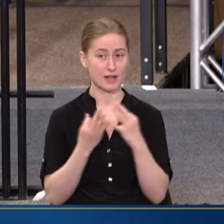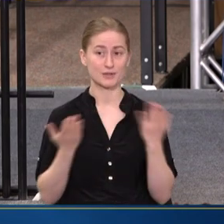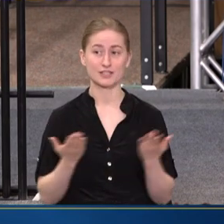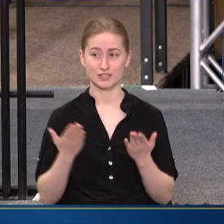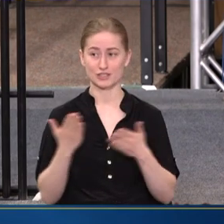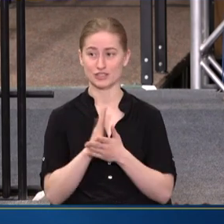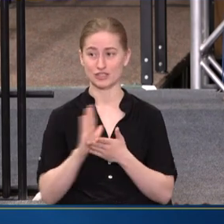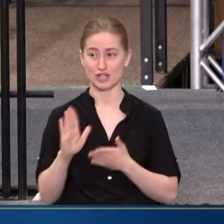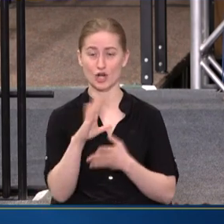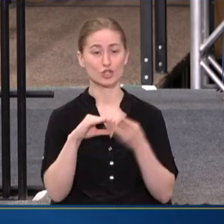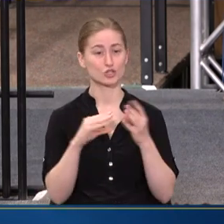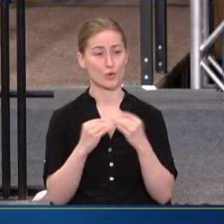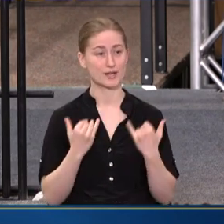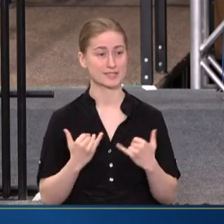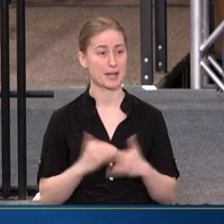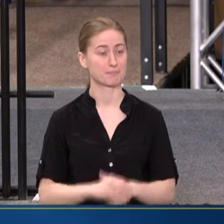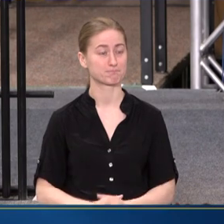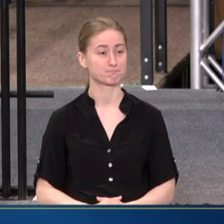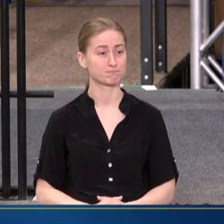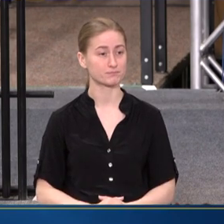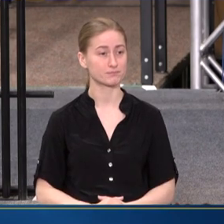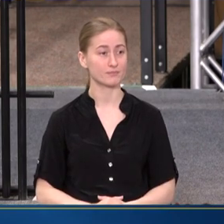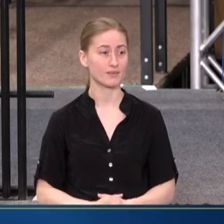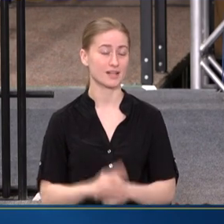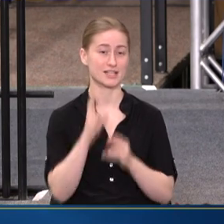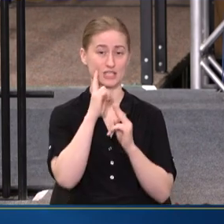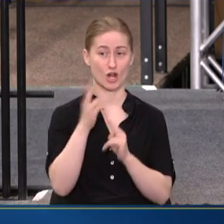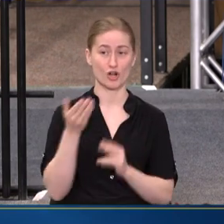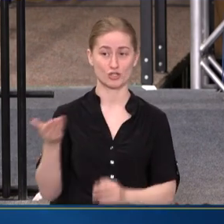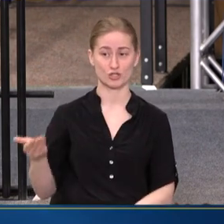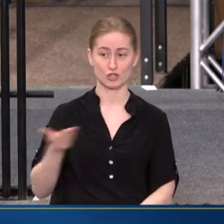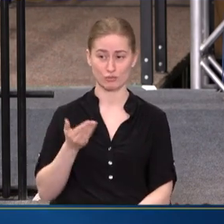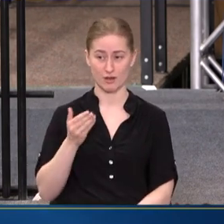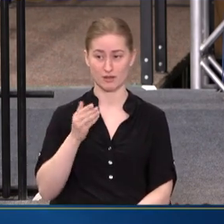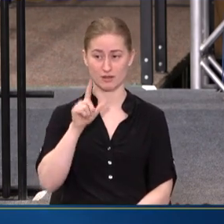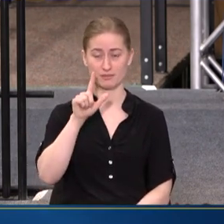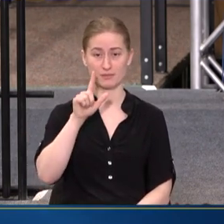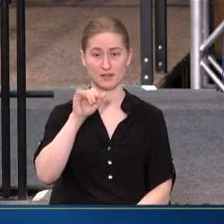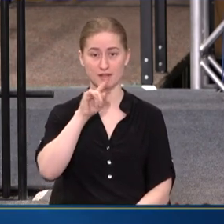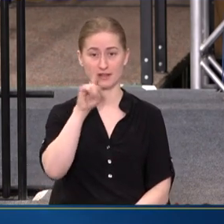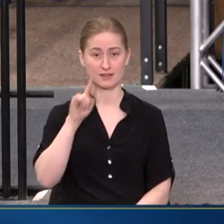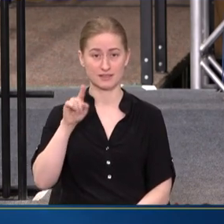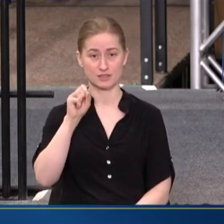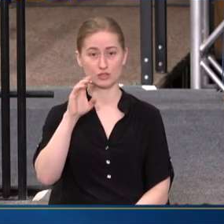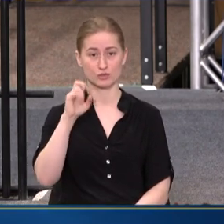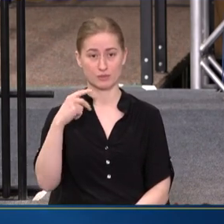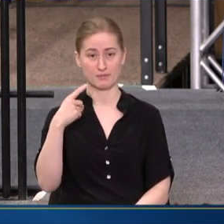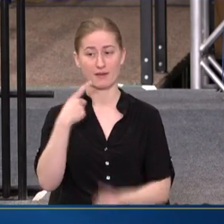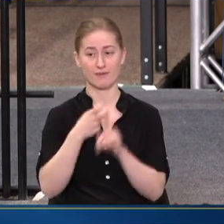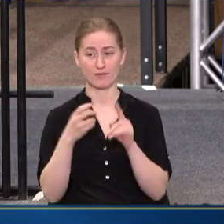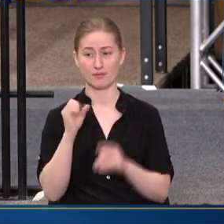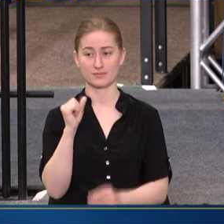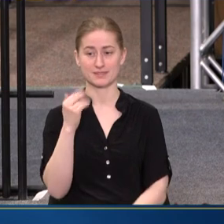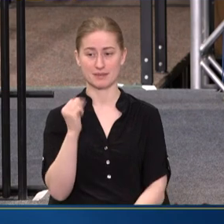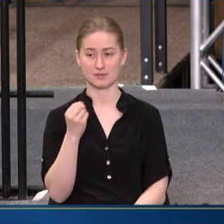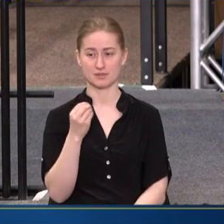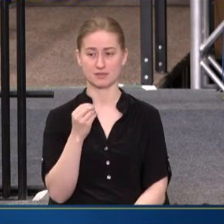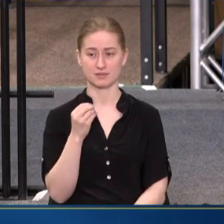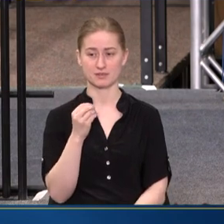HERE TO SHARE HER STORY TODAY. IT'S AN HONOR TO WELCOME LIZ SWEET FROM SAMHSA'S OFFICE OF RECOVERY.